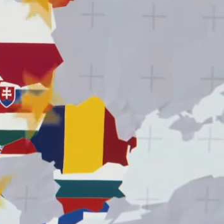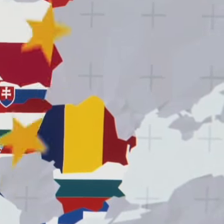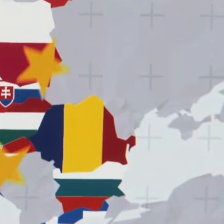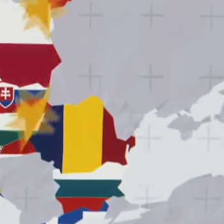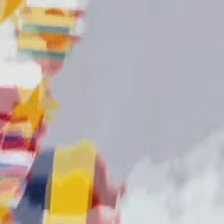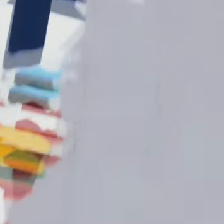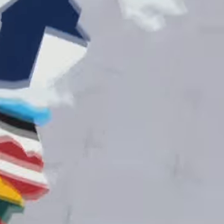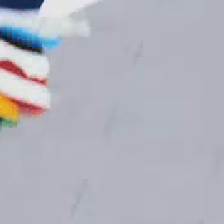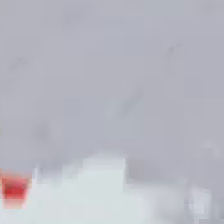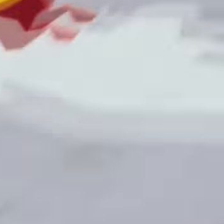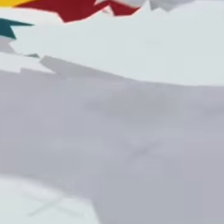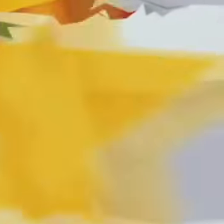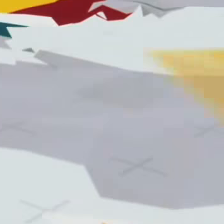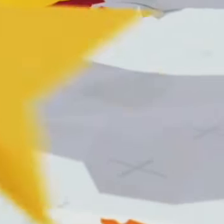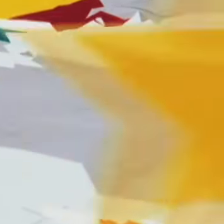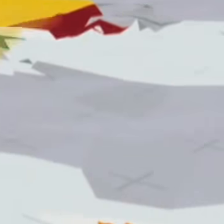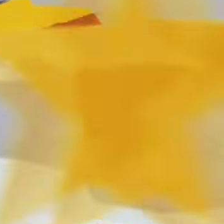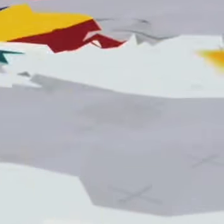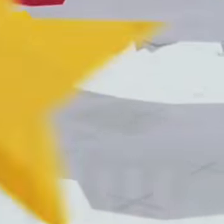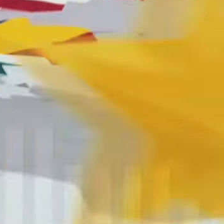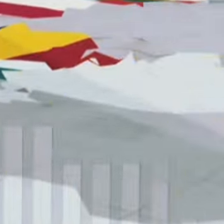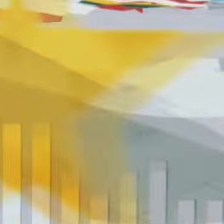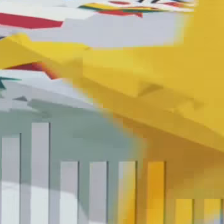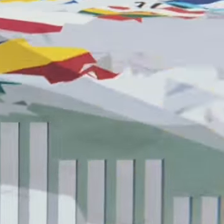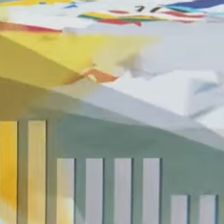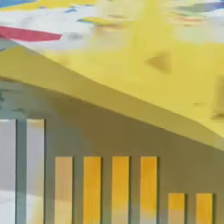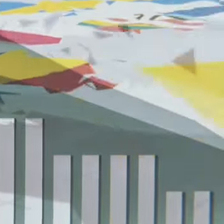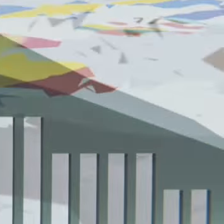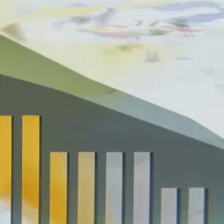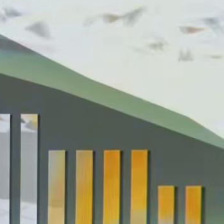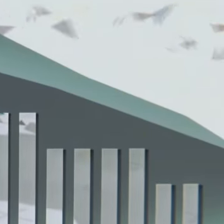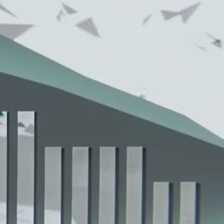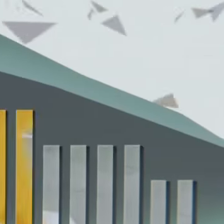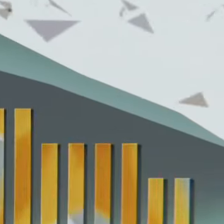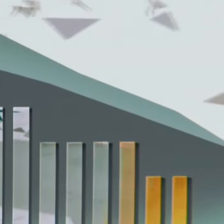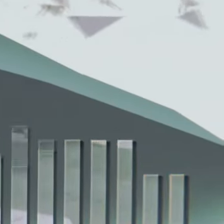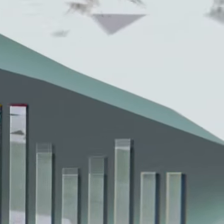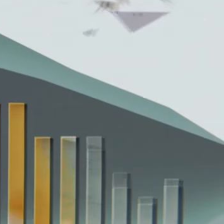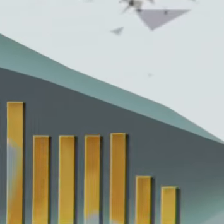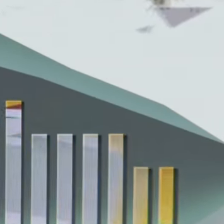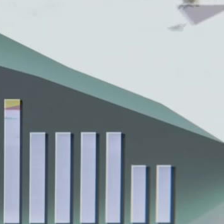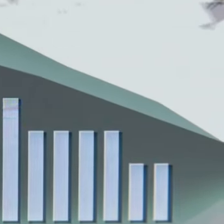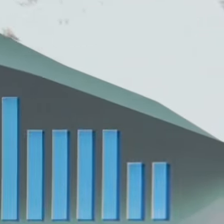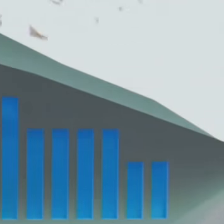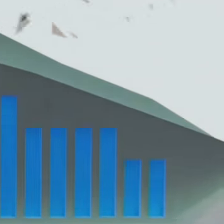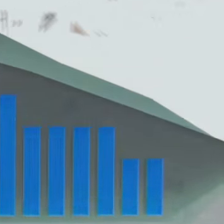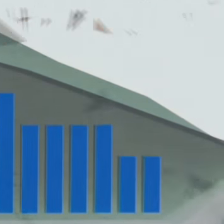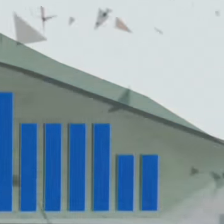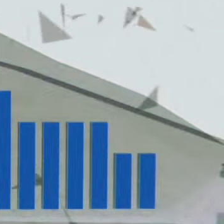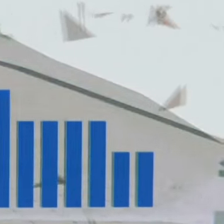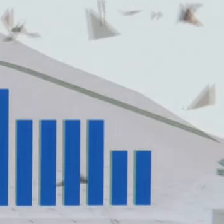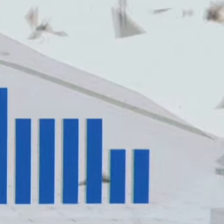one common goal. To create one Europe, one digital single market and one unique code,